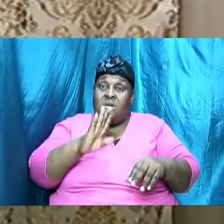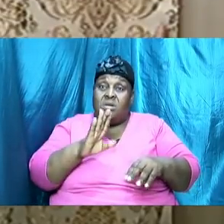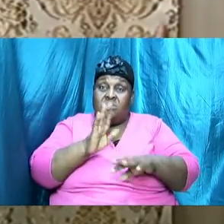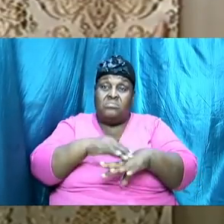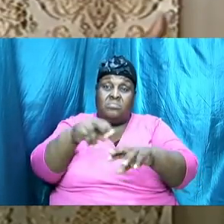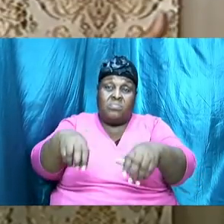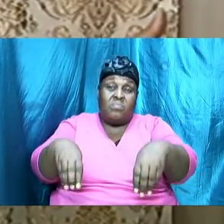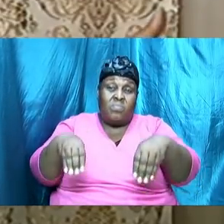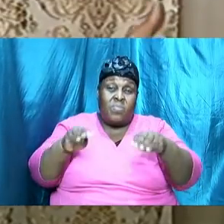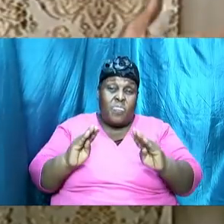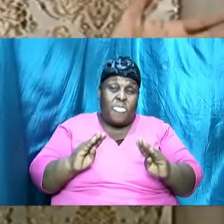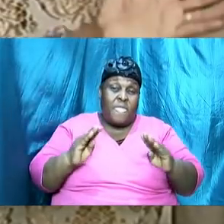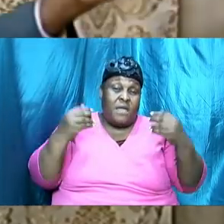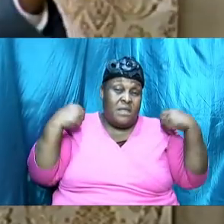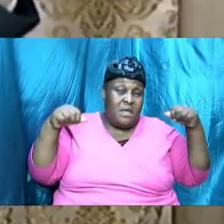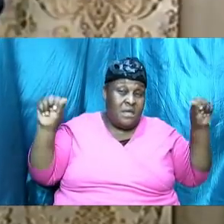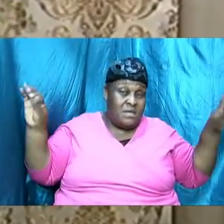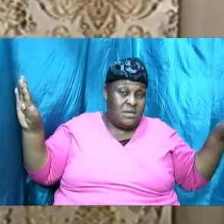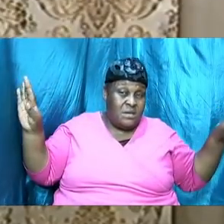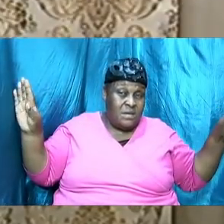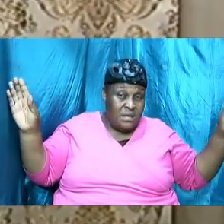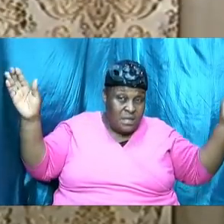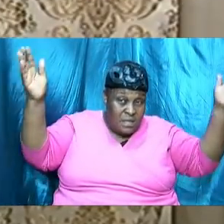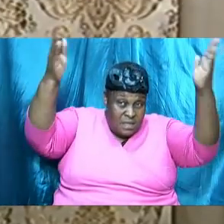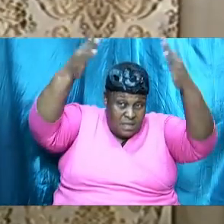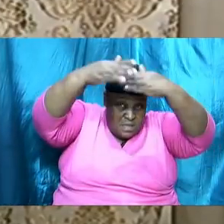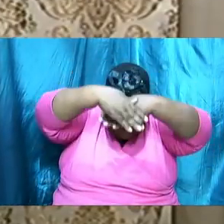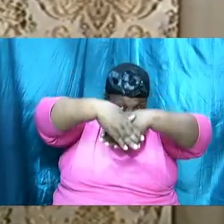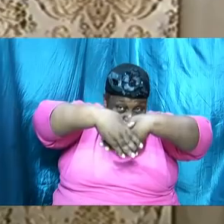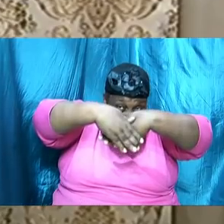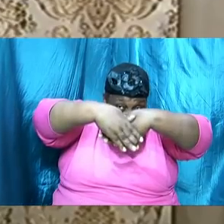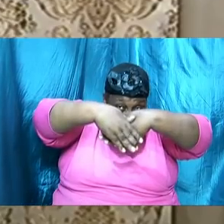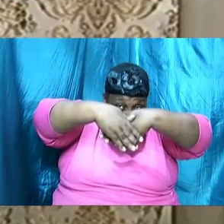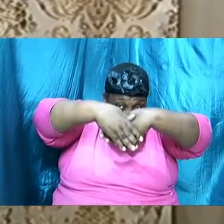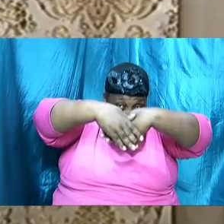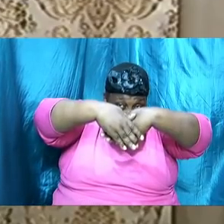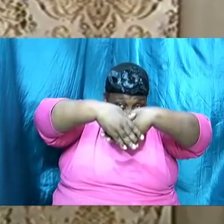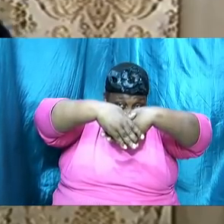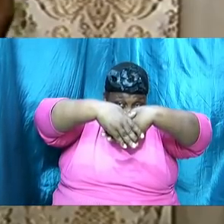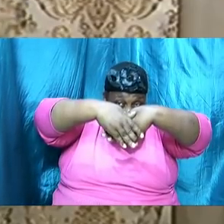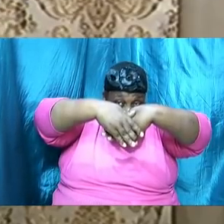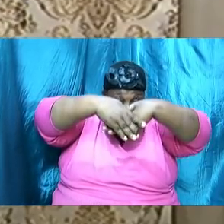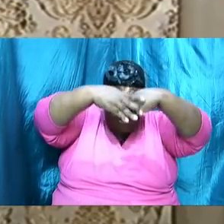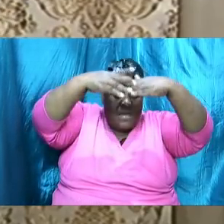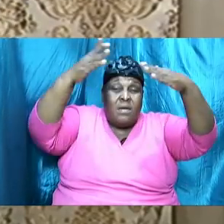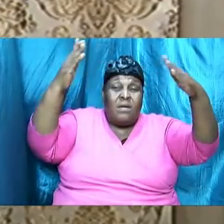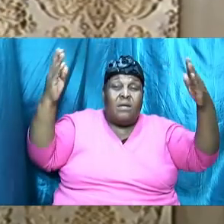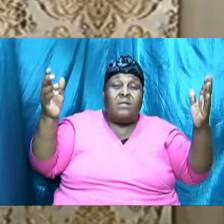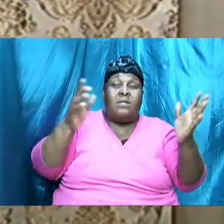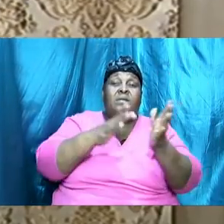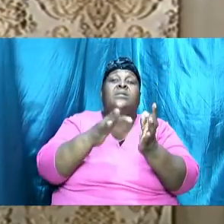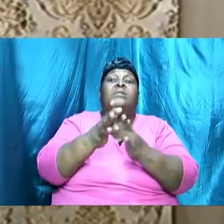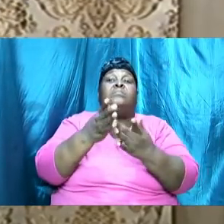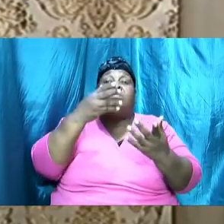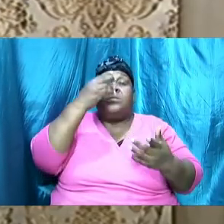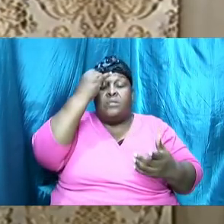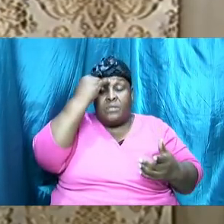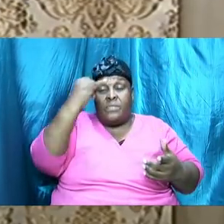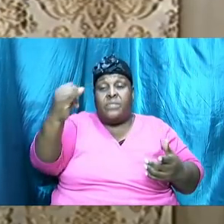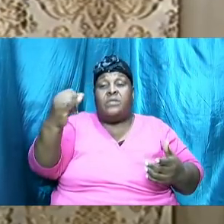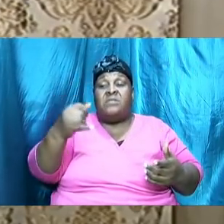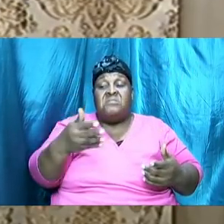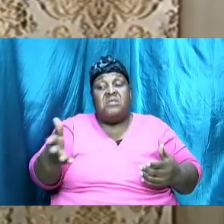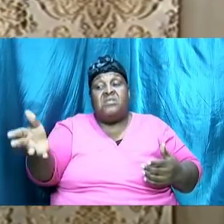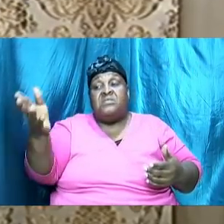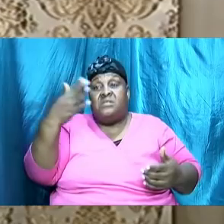cherubims or seraphims would have their wings right over the shoes covering their faces we saw a glimpse of it in the book of Isaiah these are things